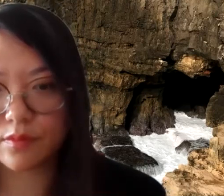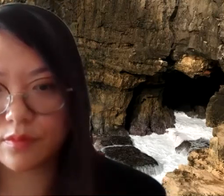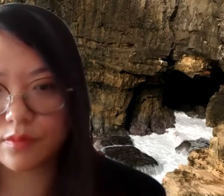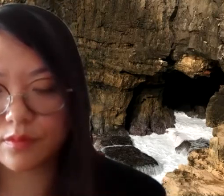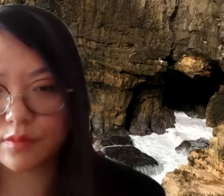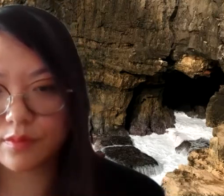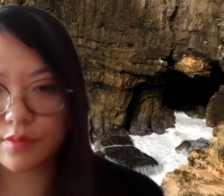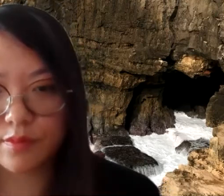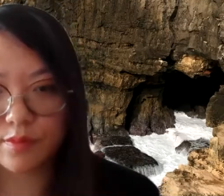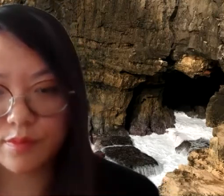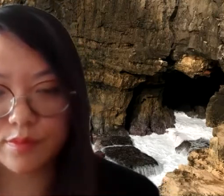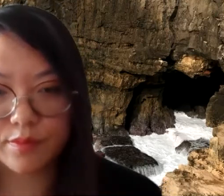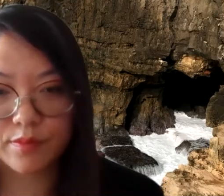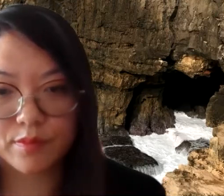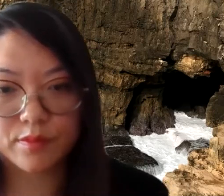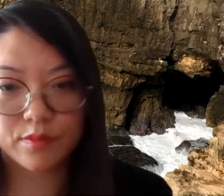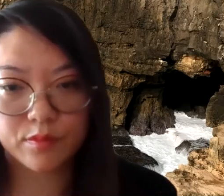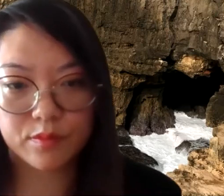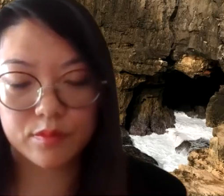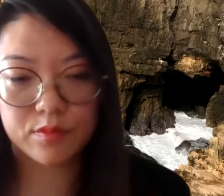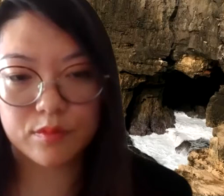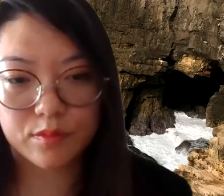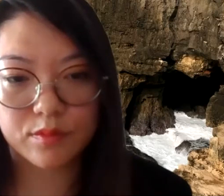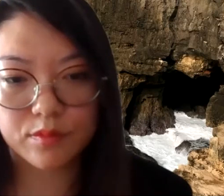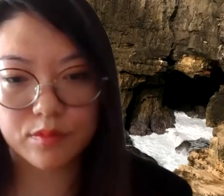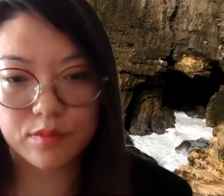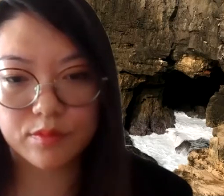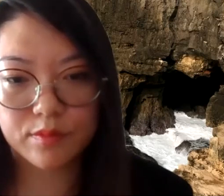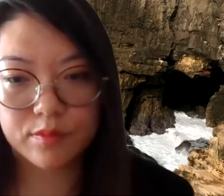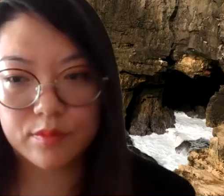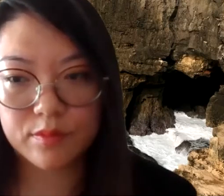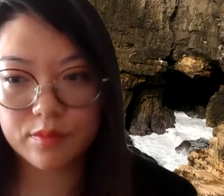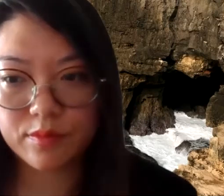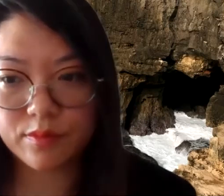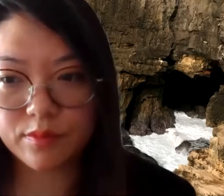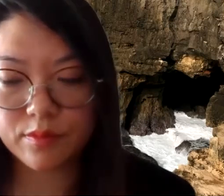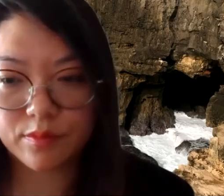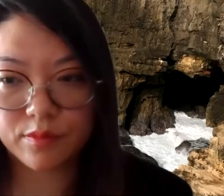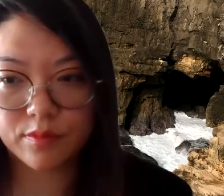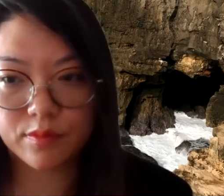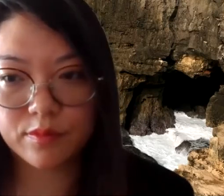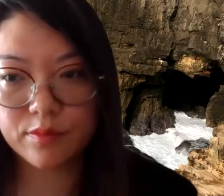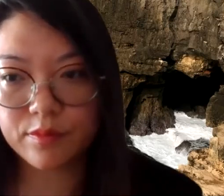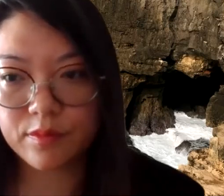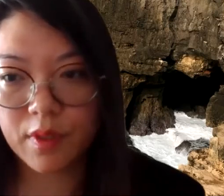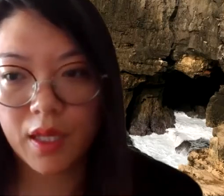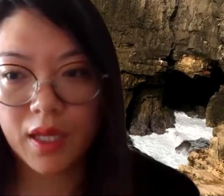them personal information so they can either potentially steal your identity or get access to your financials.